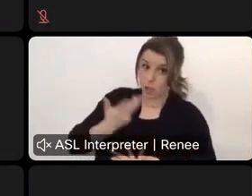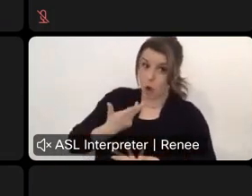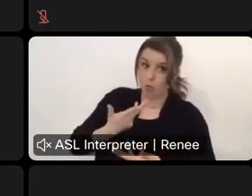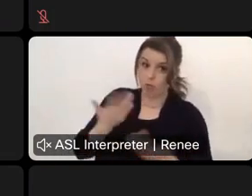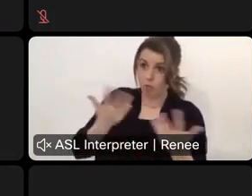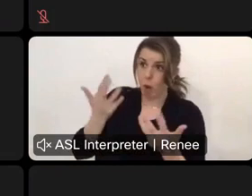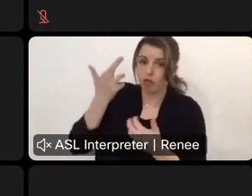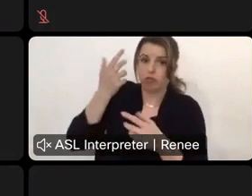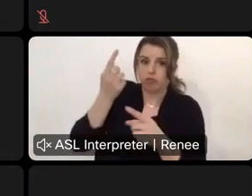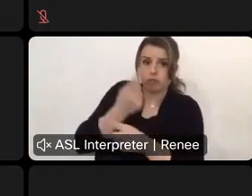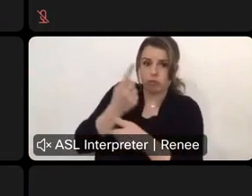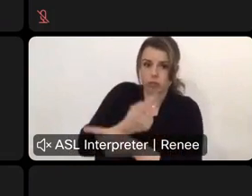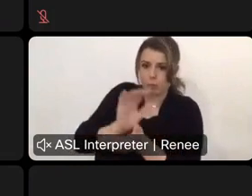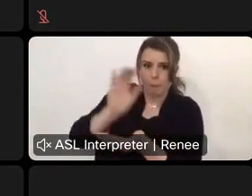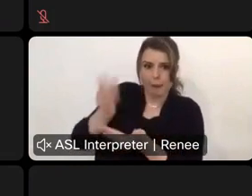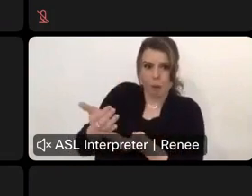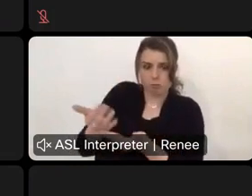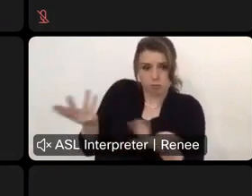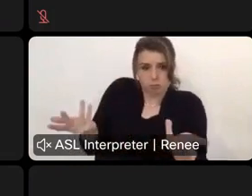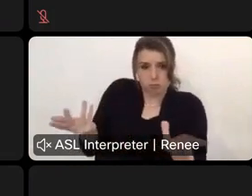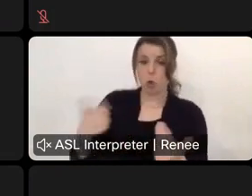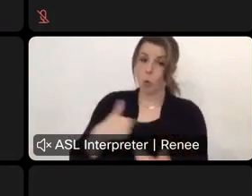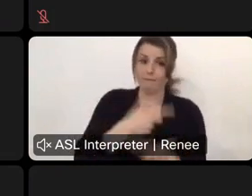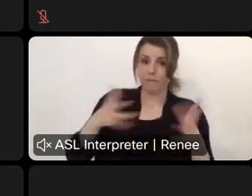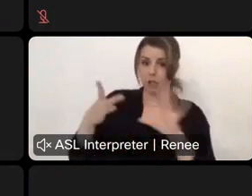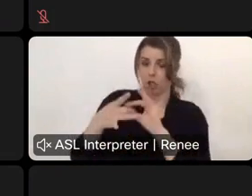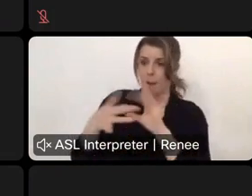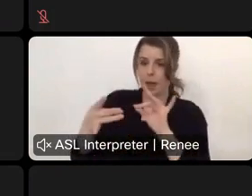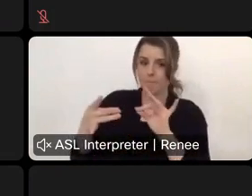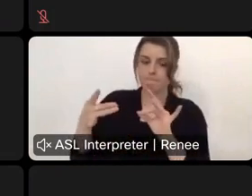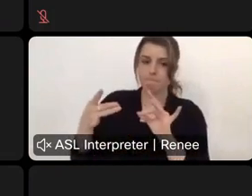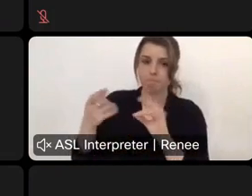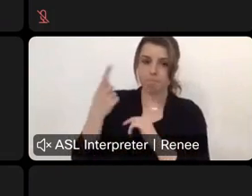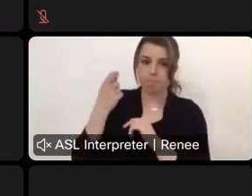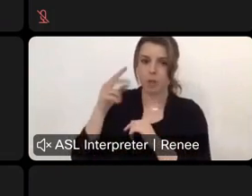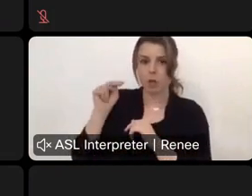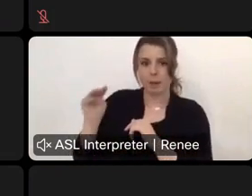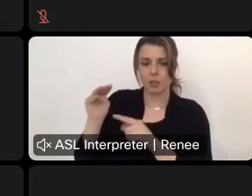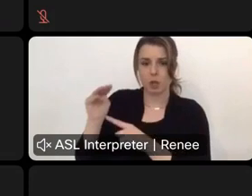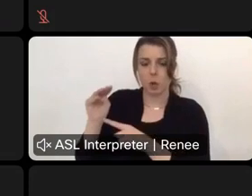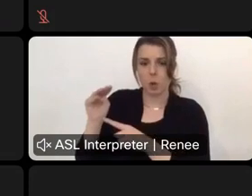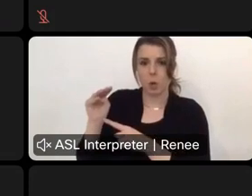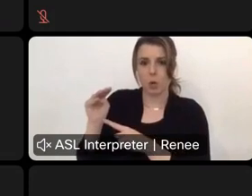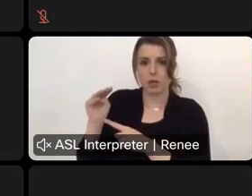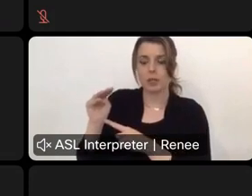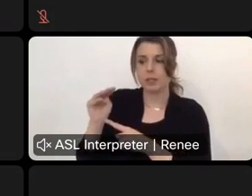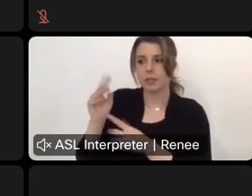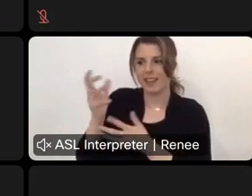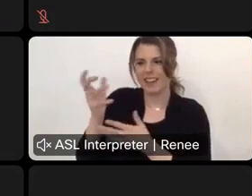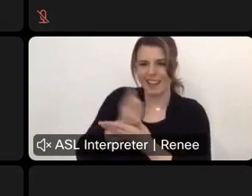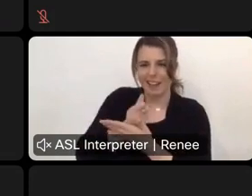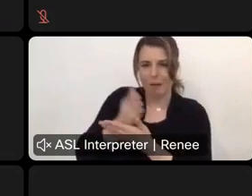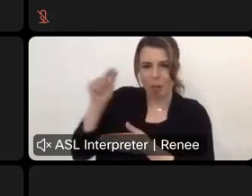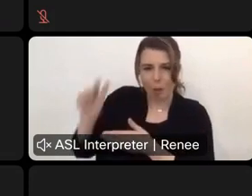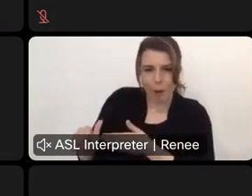mean, when this is a common comment that we've had regarding New Mexico's being a wage wage, poor state, um,